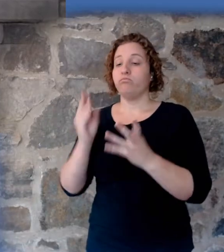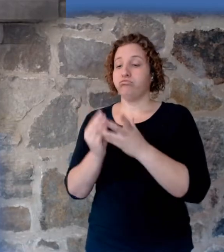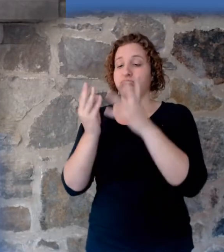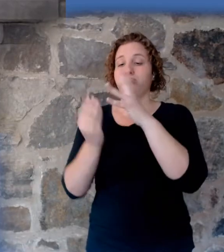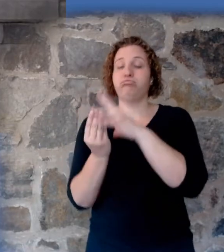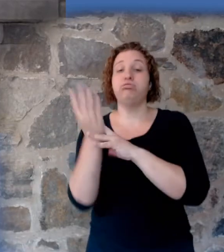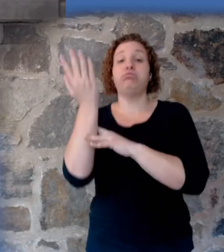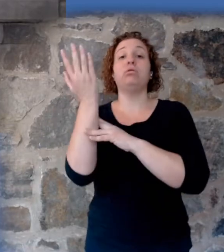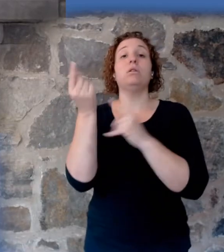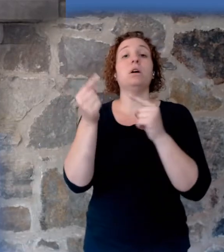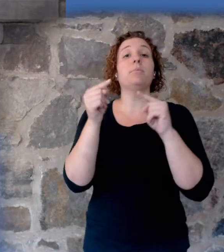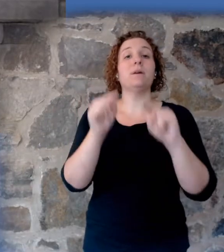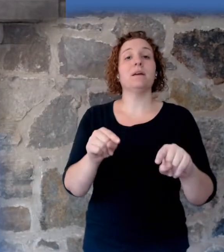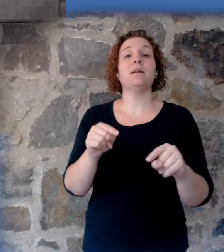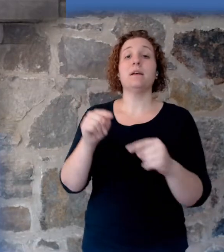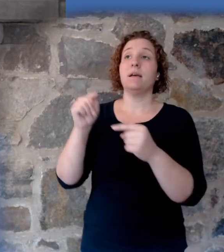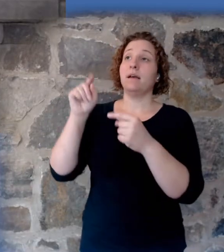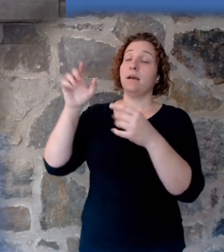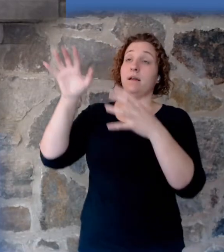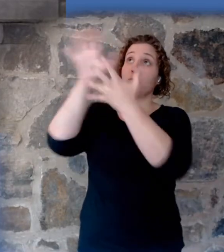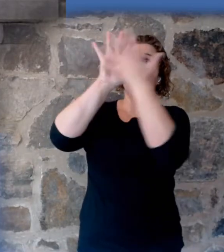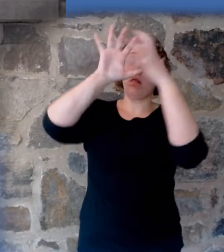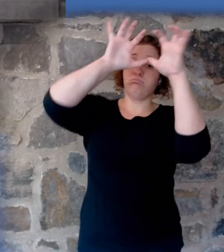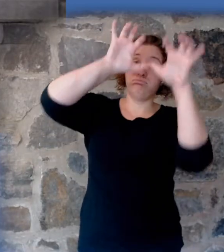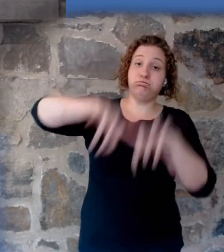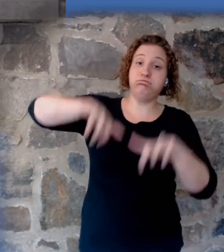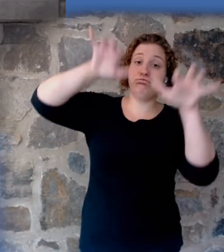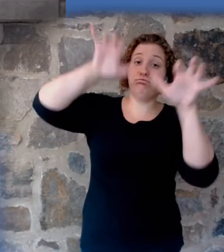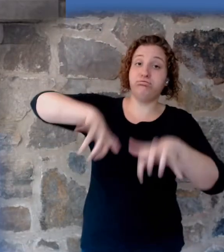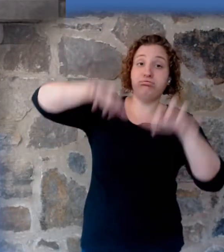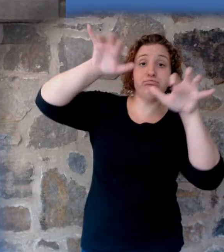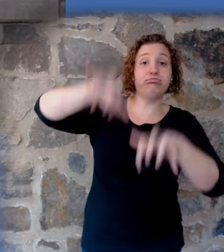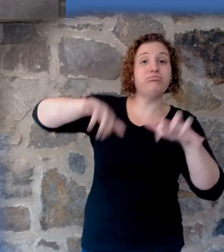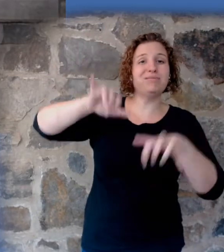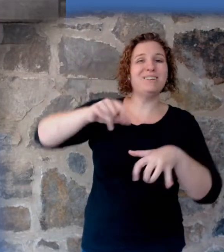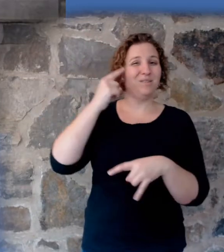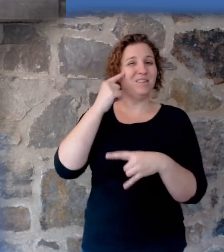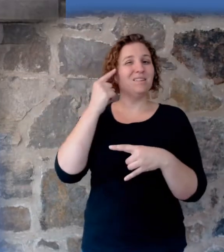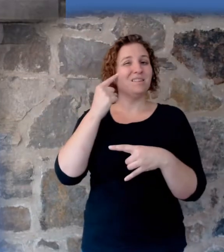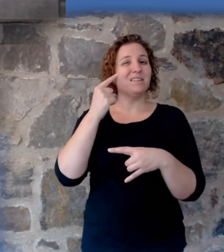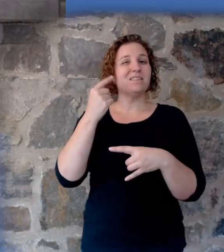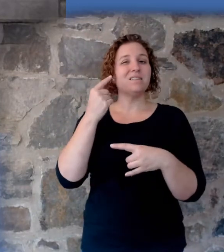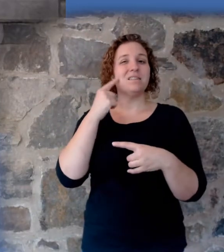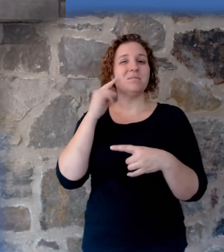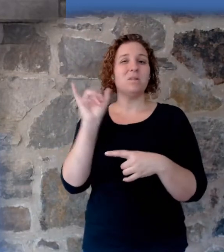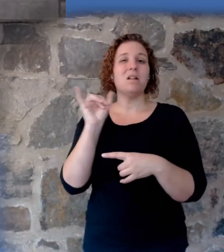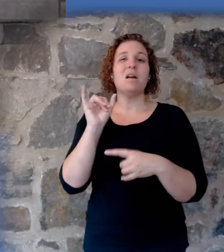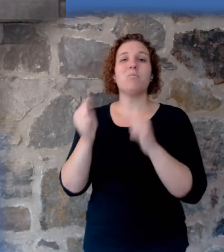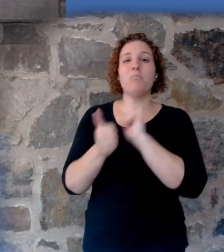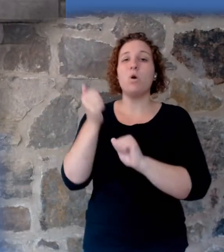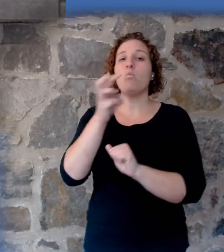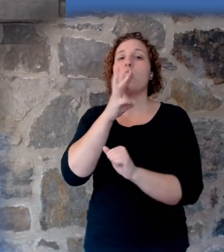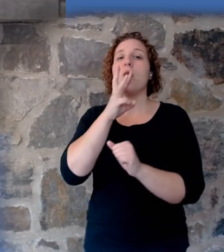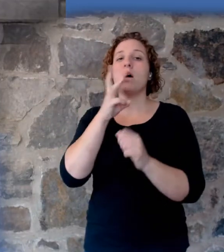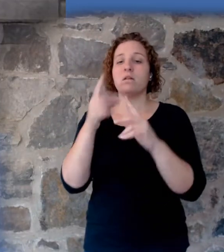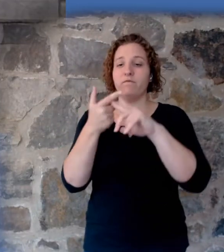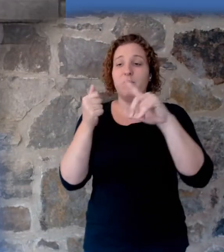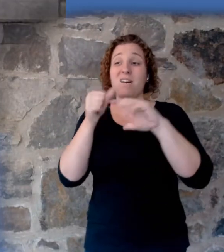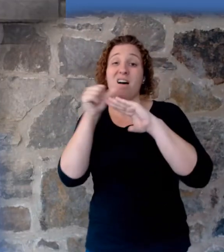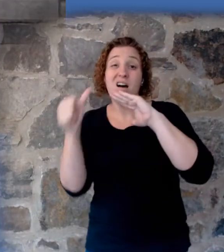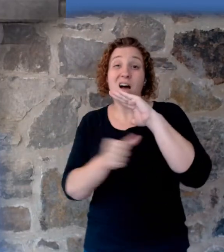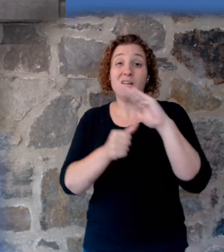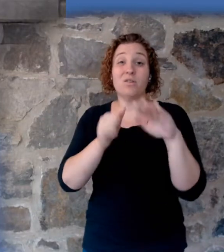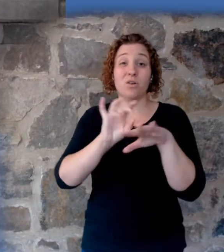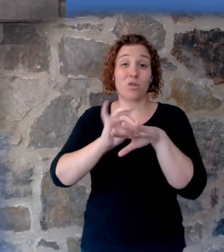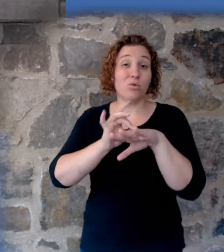and it seems the majority of the water has come from underneath the earth's crust. Where did it go? We'll show you that later. We now found it.